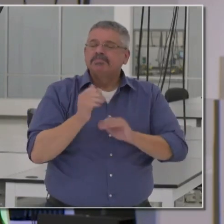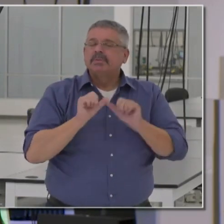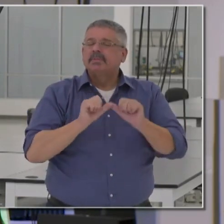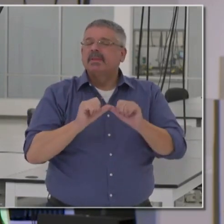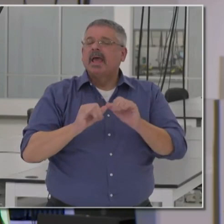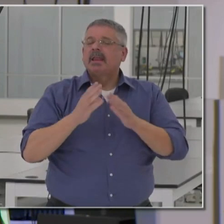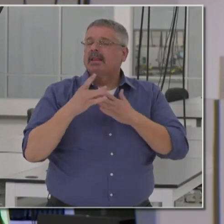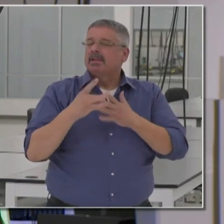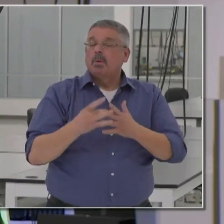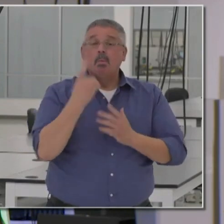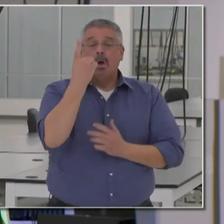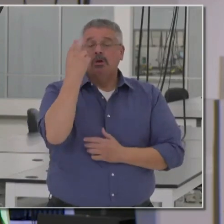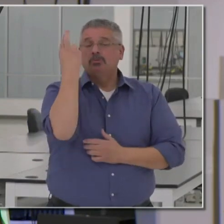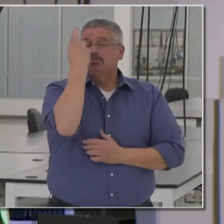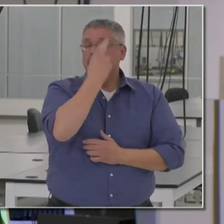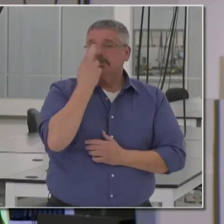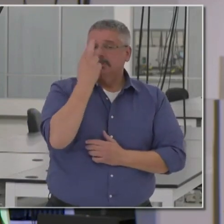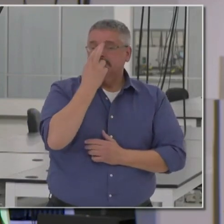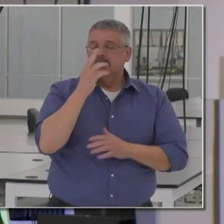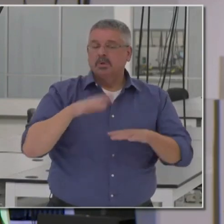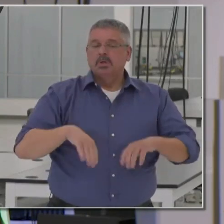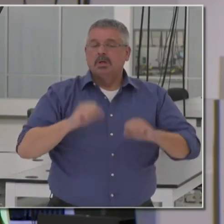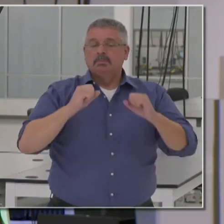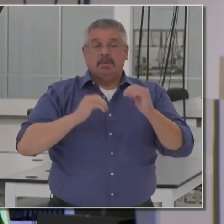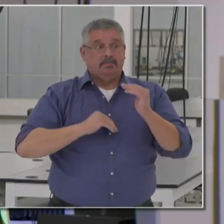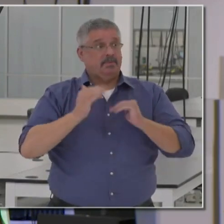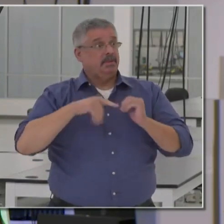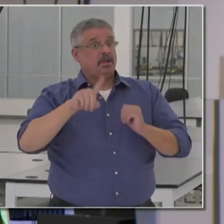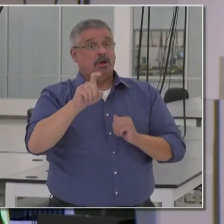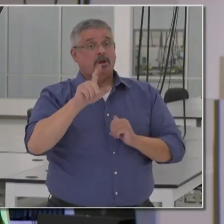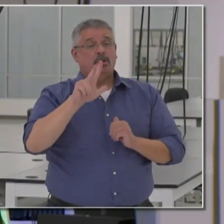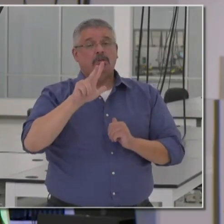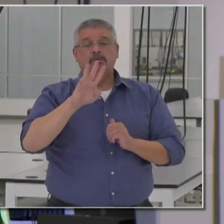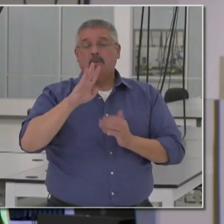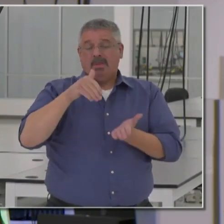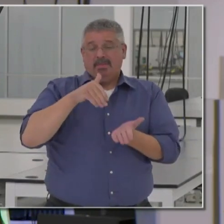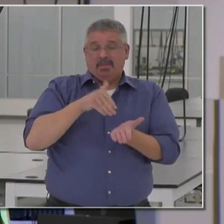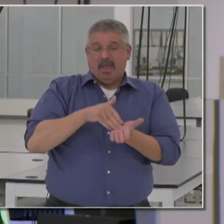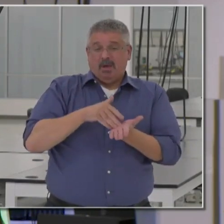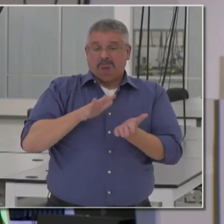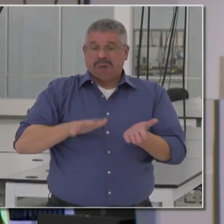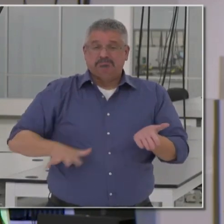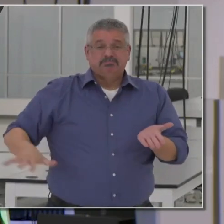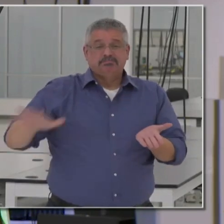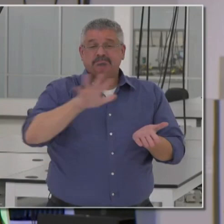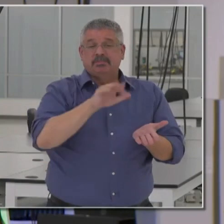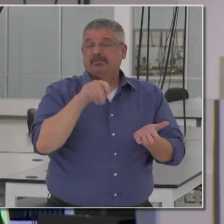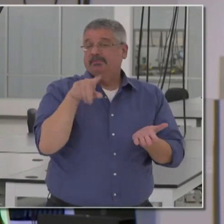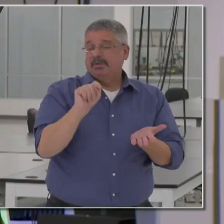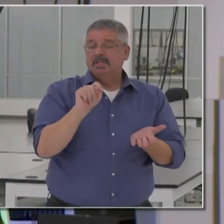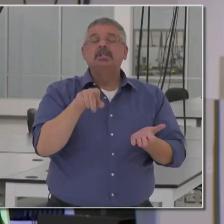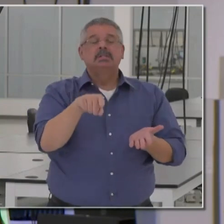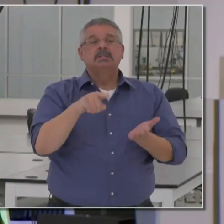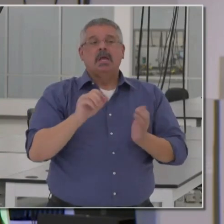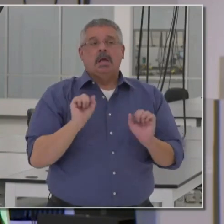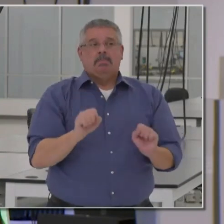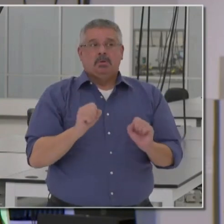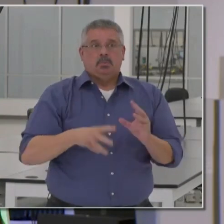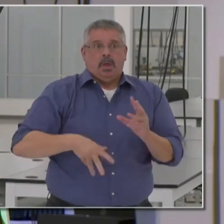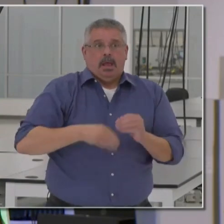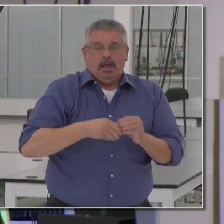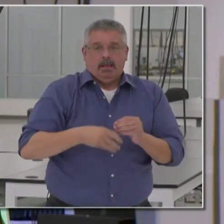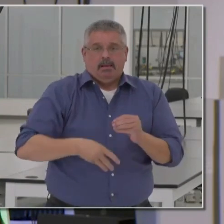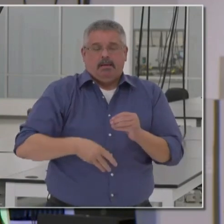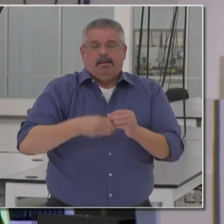leadership. And one of the reasons we took a facility this large, 134,000 gross square feet, is the ability to add